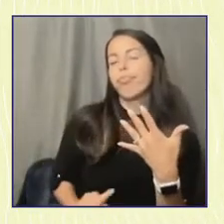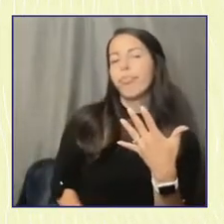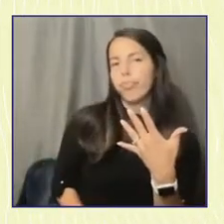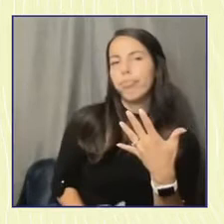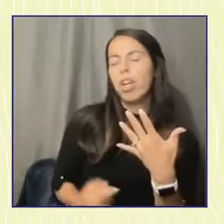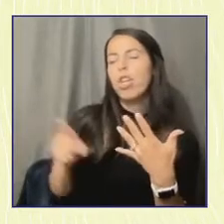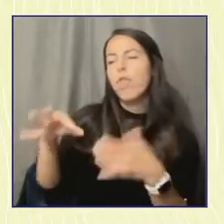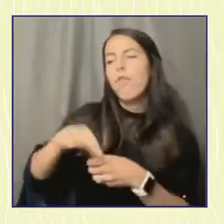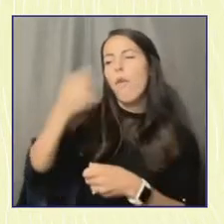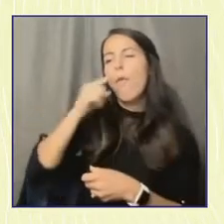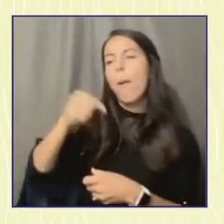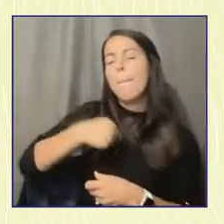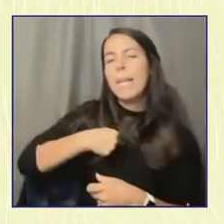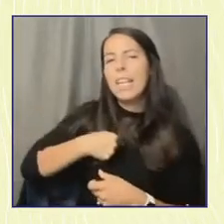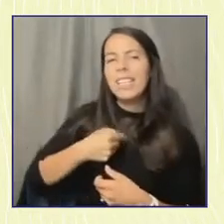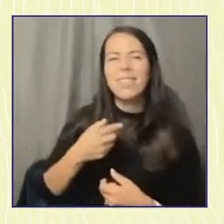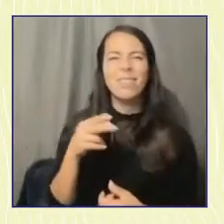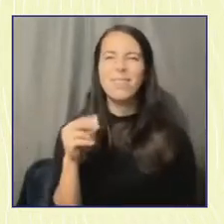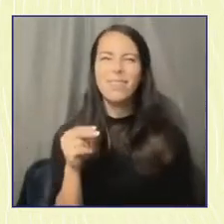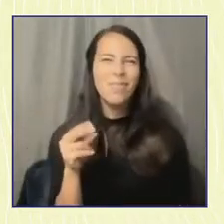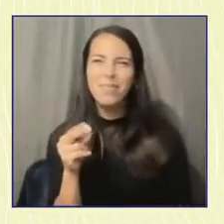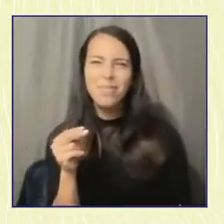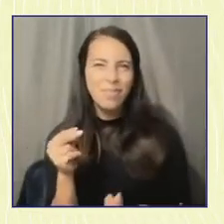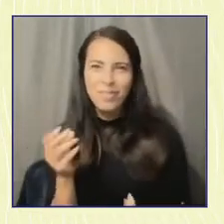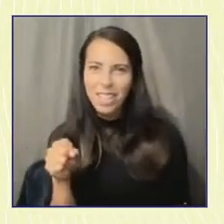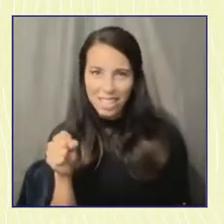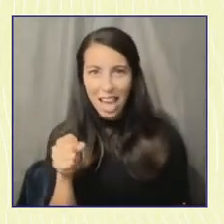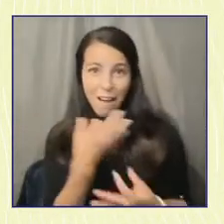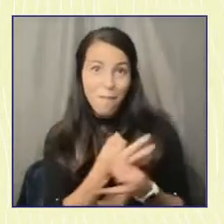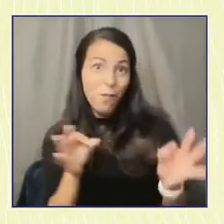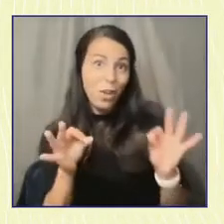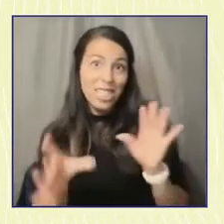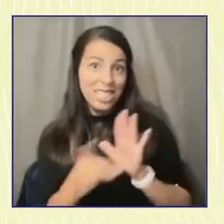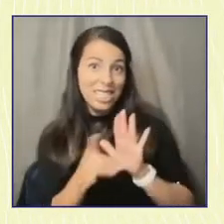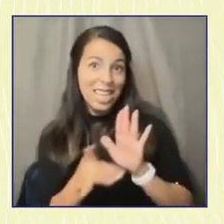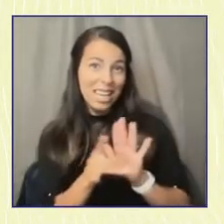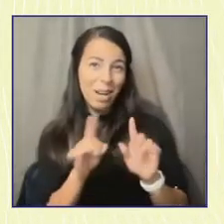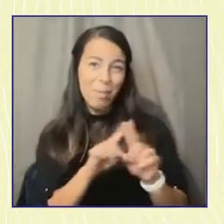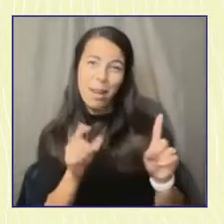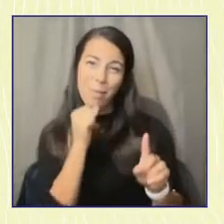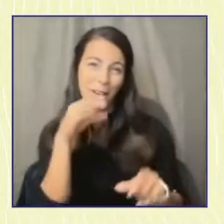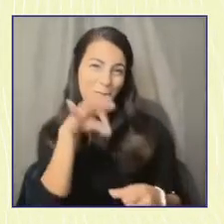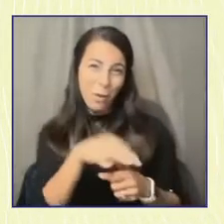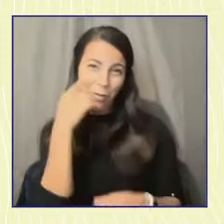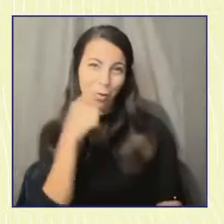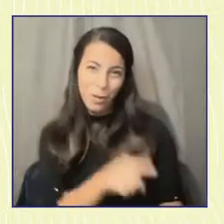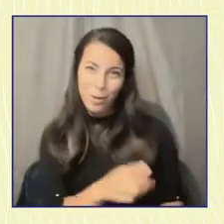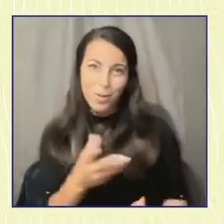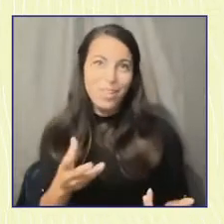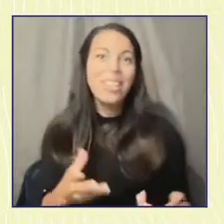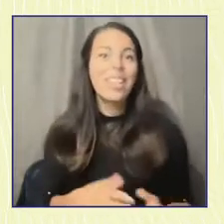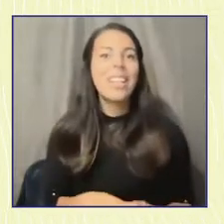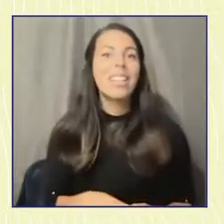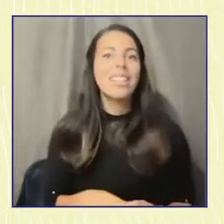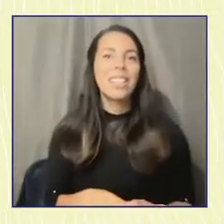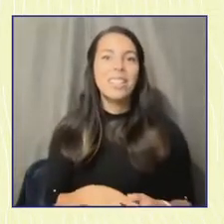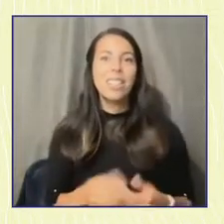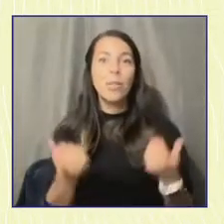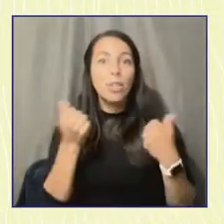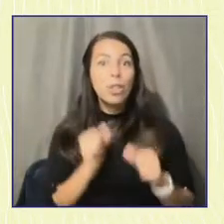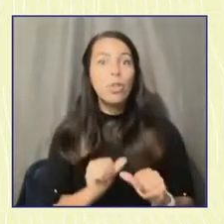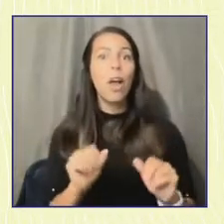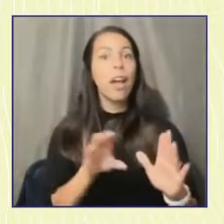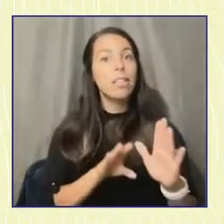kind of representation. Yeah, I got a free sticker, but I'm not going to do anything about it. Because I think just trying to build that groundswell of momentum